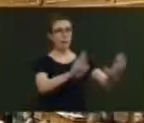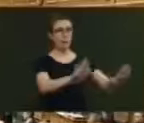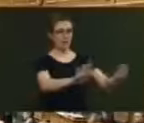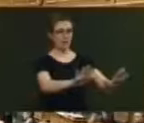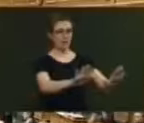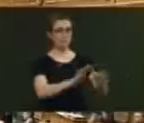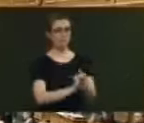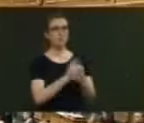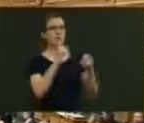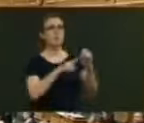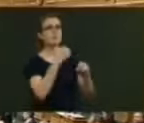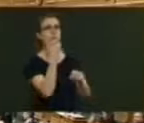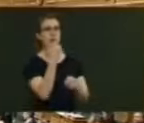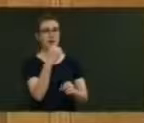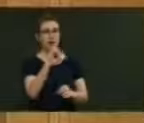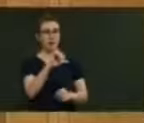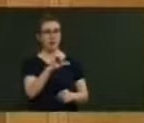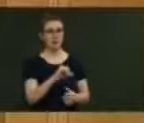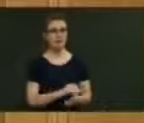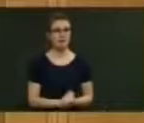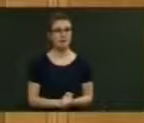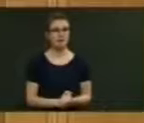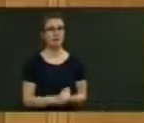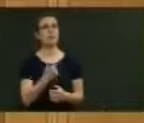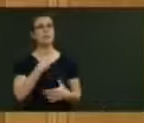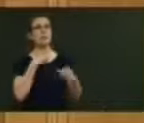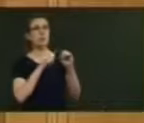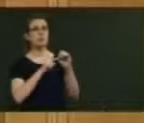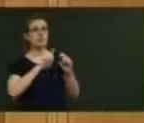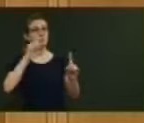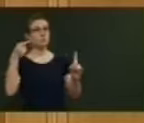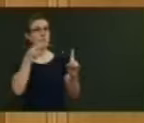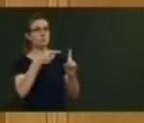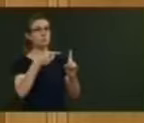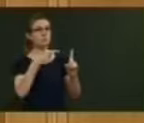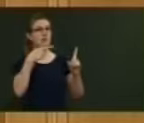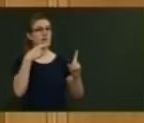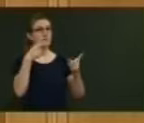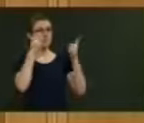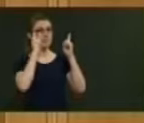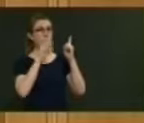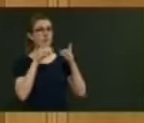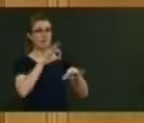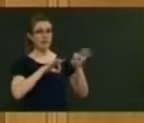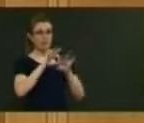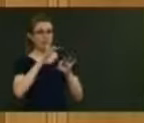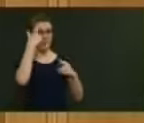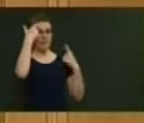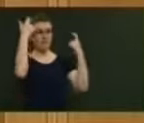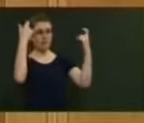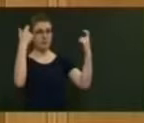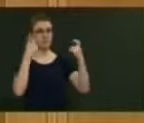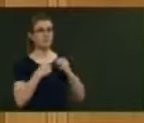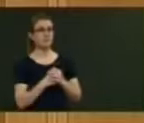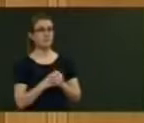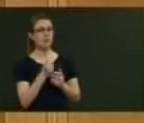Question No. 9, Dr. Jan Yang. Mr Speaker, my question is to the Minister of Science and Innovation. What research is